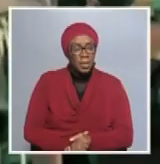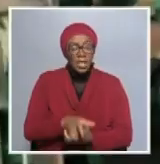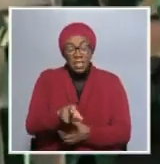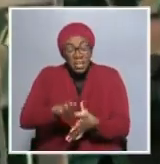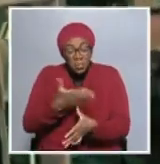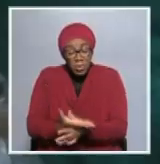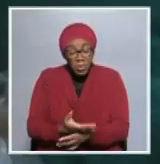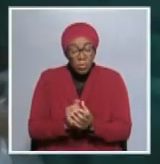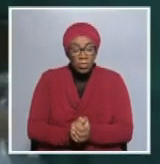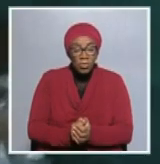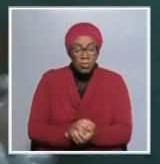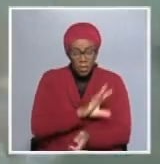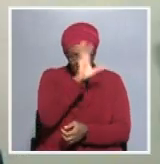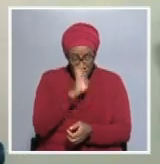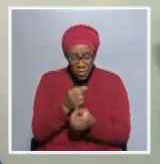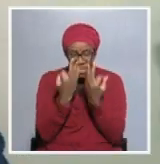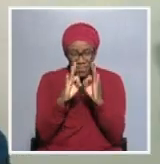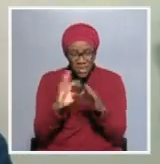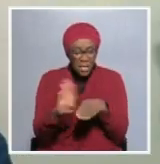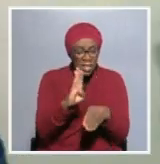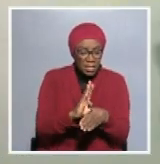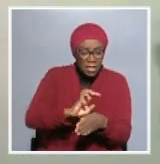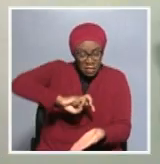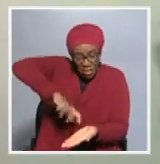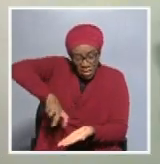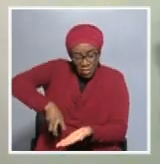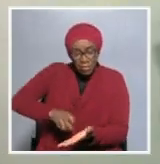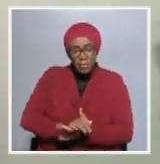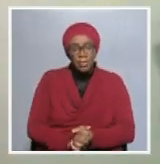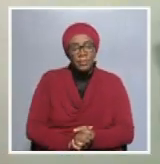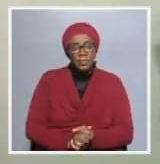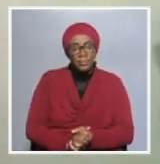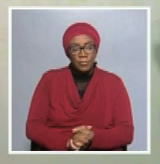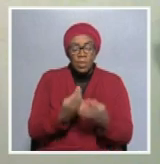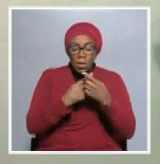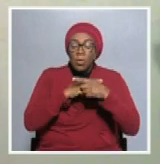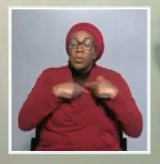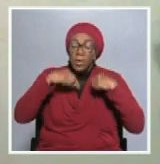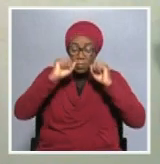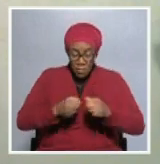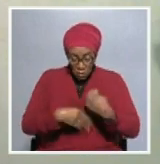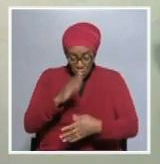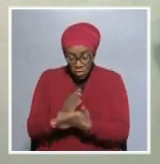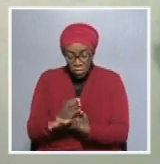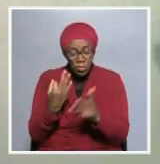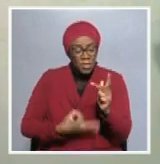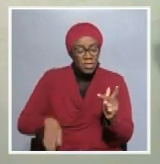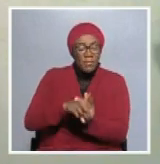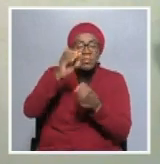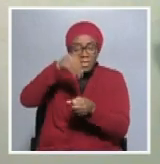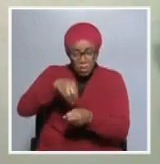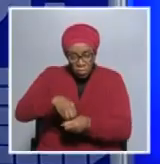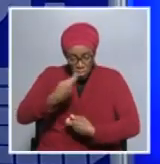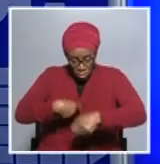has opened up the African market. So definitely farmers are losing, and we need to make sure that we bring them into the mainstream of the country. Now, as you've